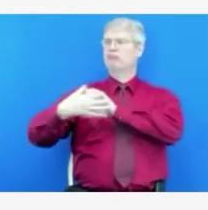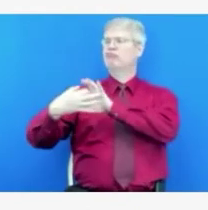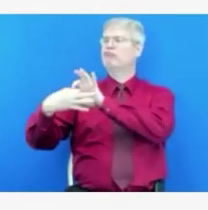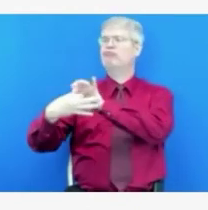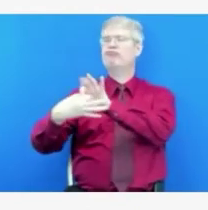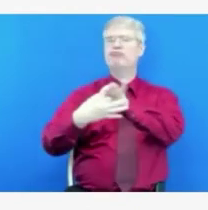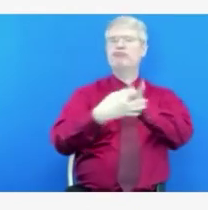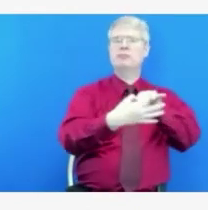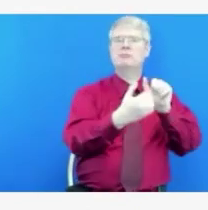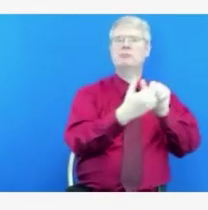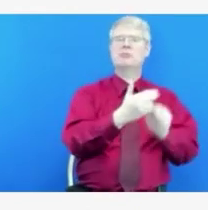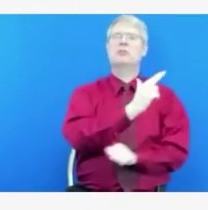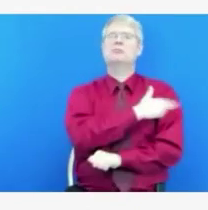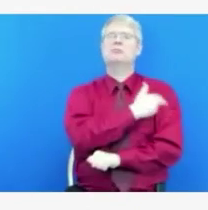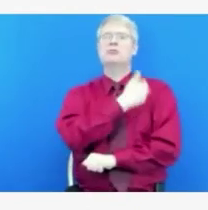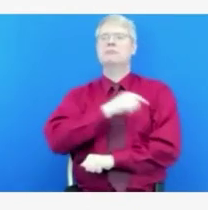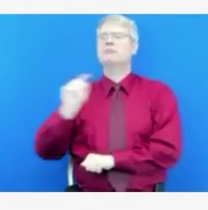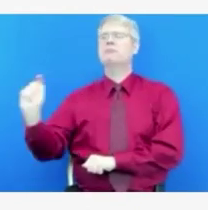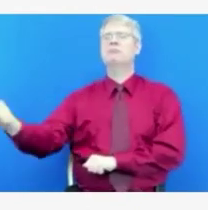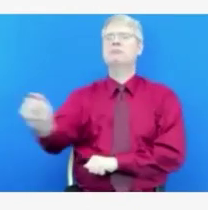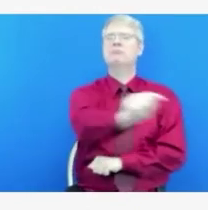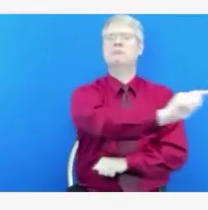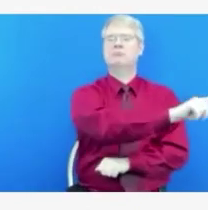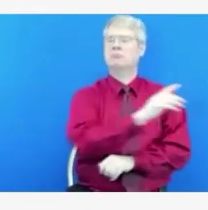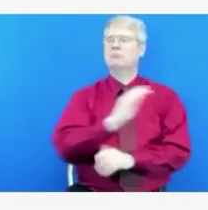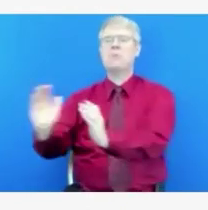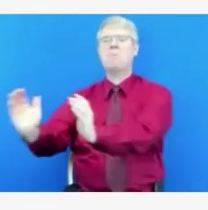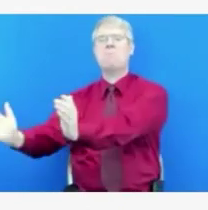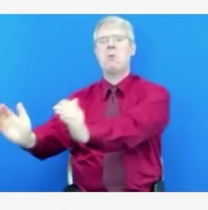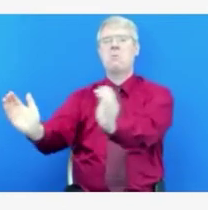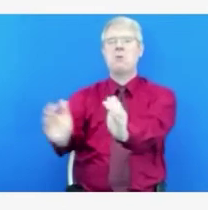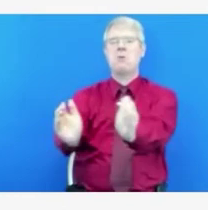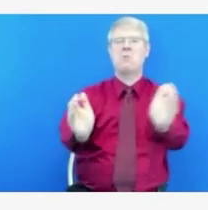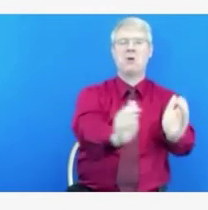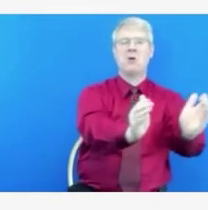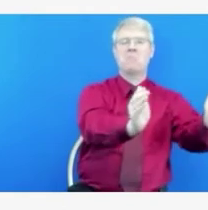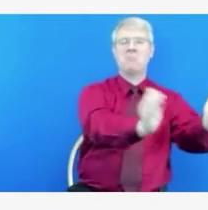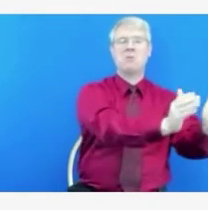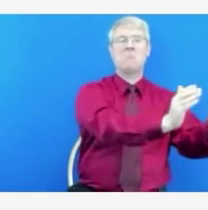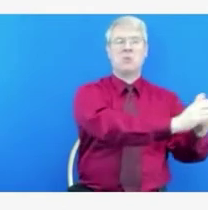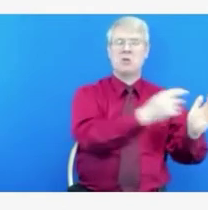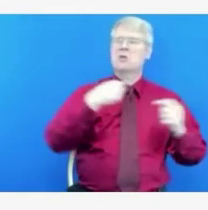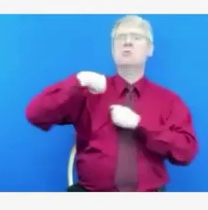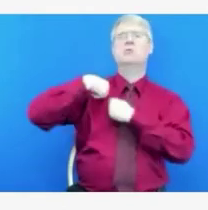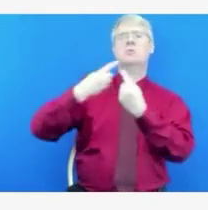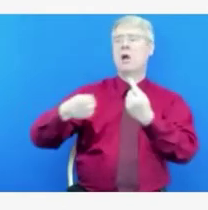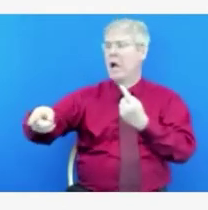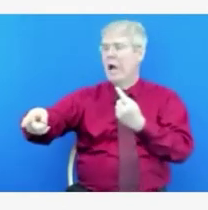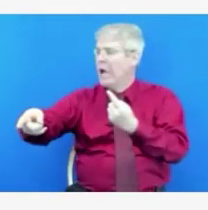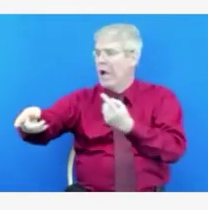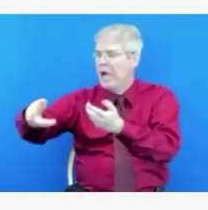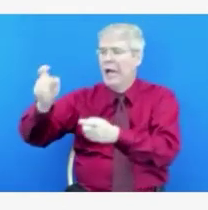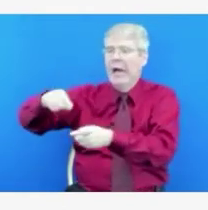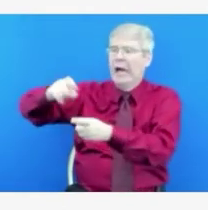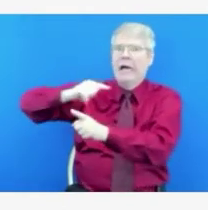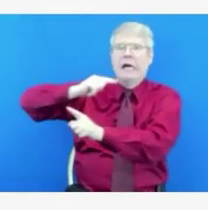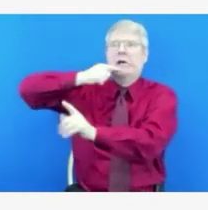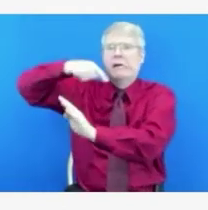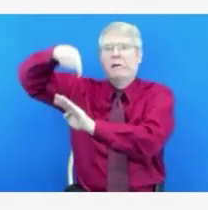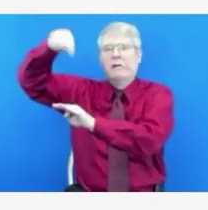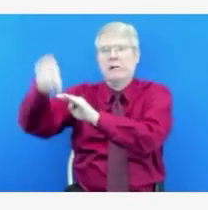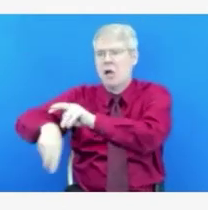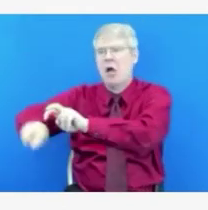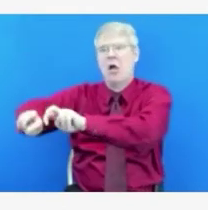provide. And because of the fact that we're continuing to see this massive COVID surge, we can only